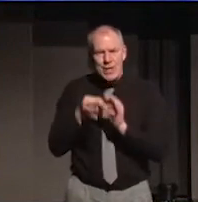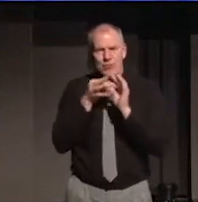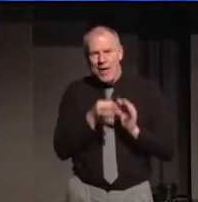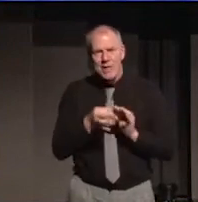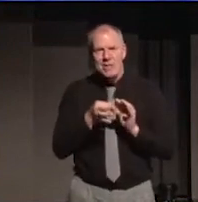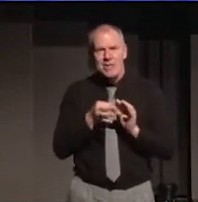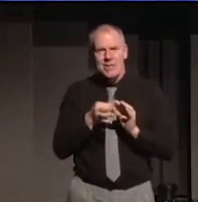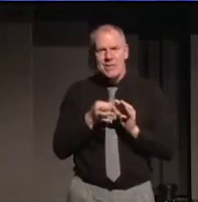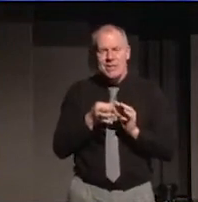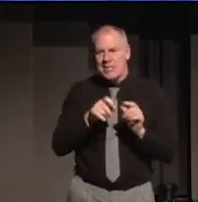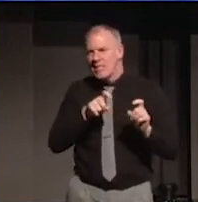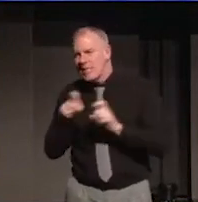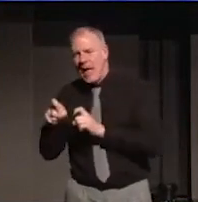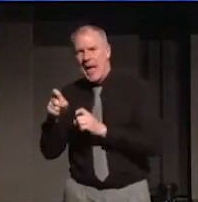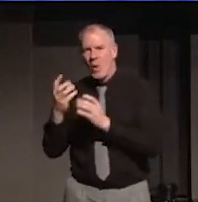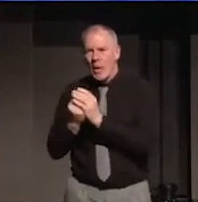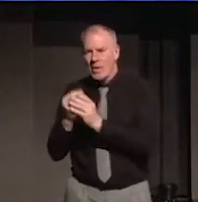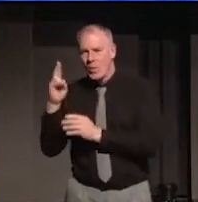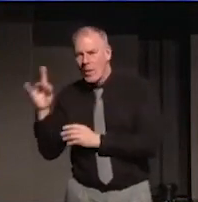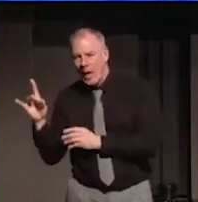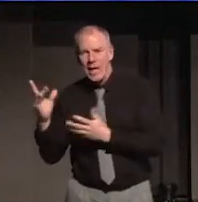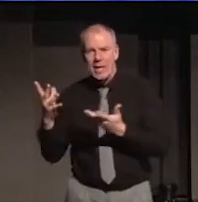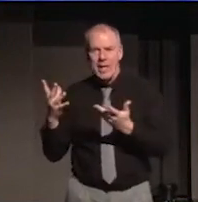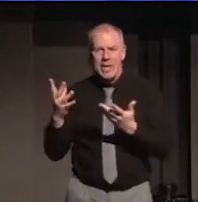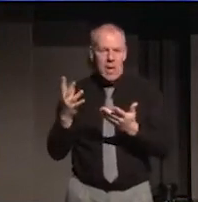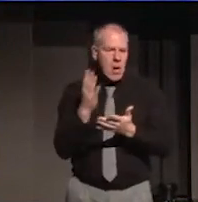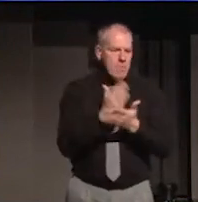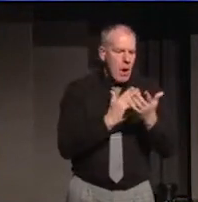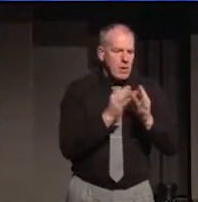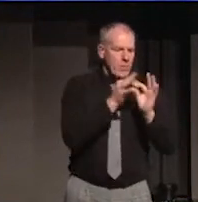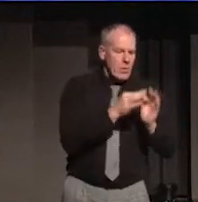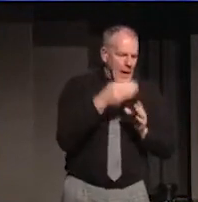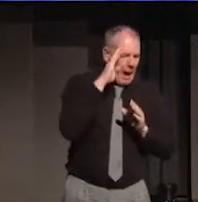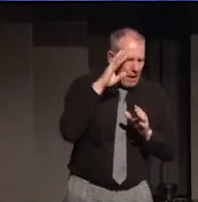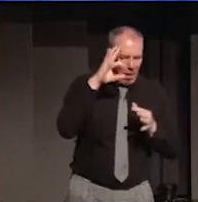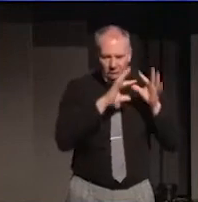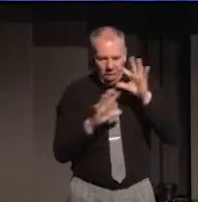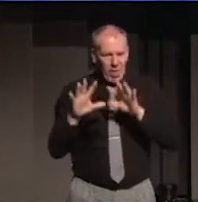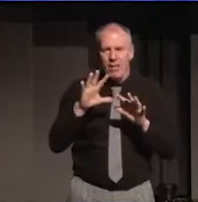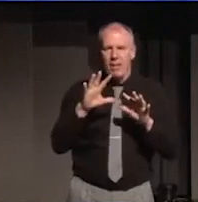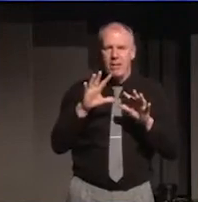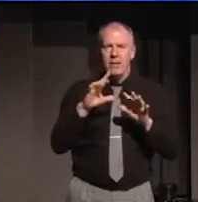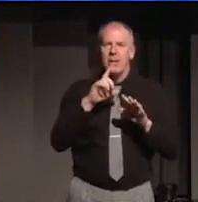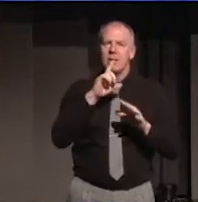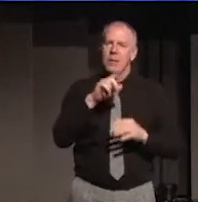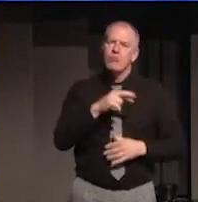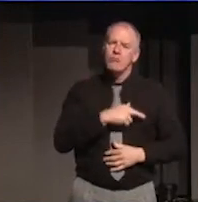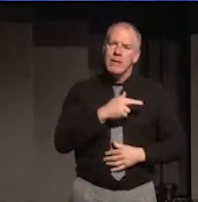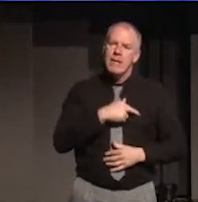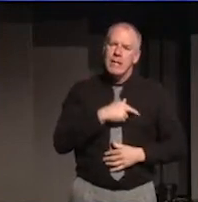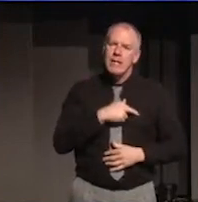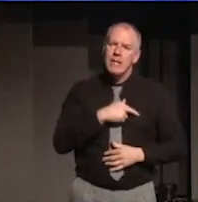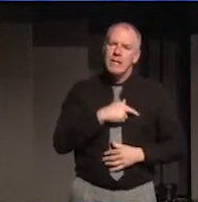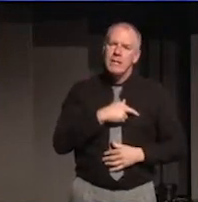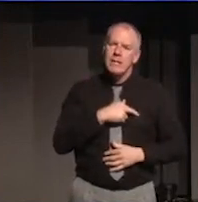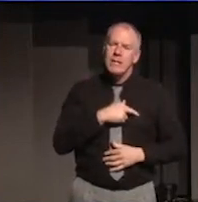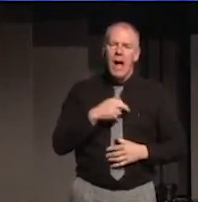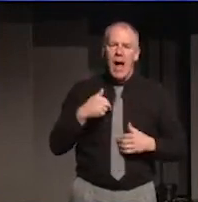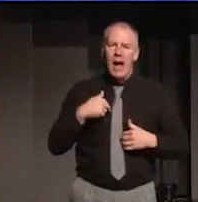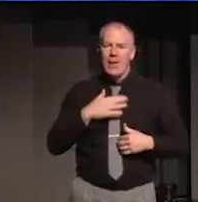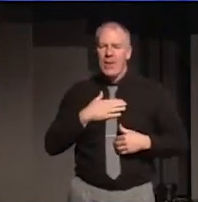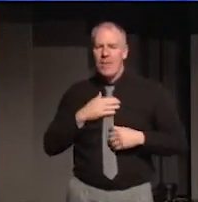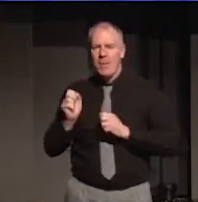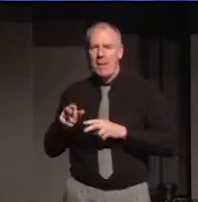part of the United Kingdom, becoming part of a united Ireland. But as a fan of the red side of Manchester,